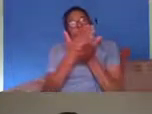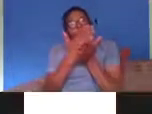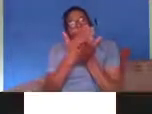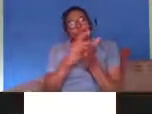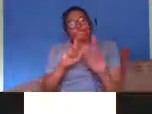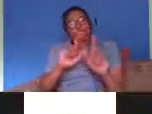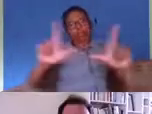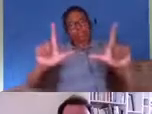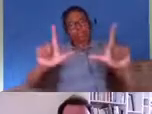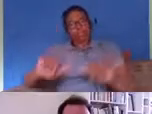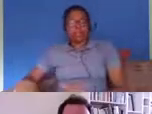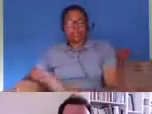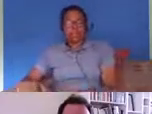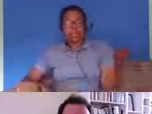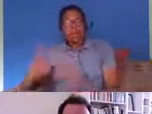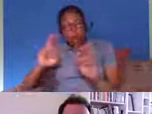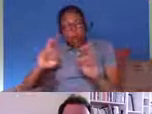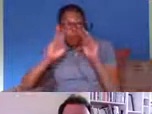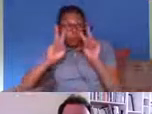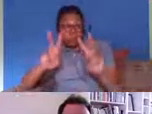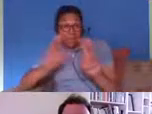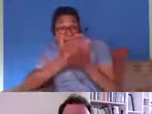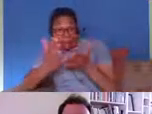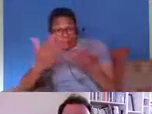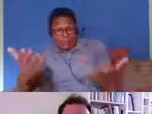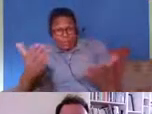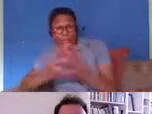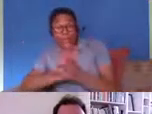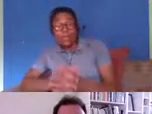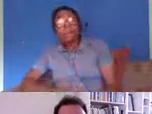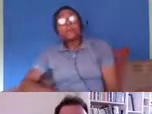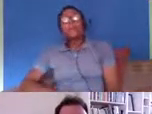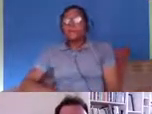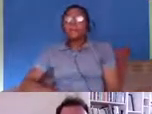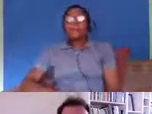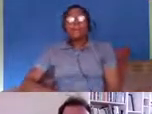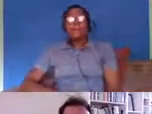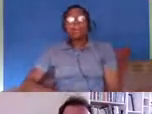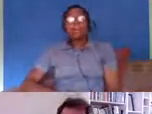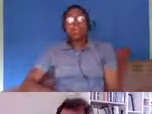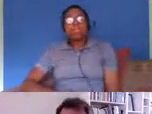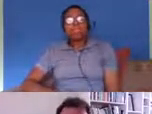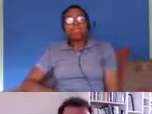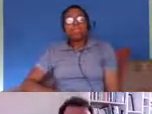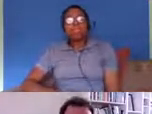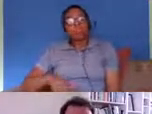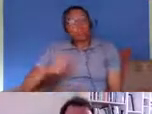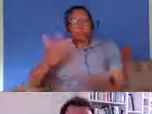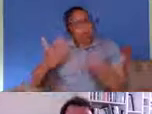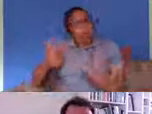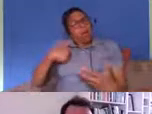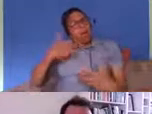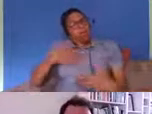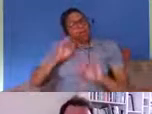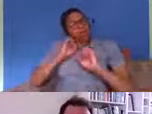now be able to see that um so what i want to um talk about really is the